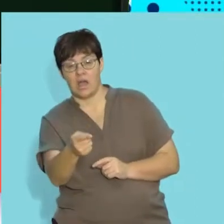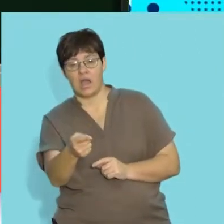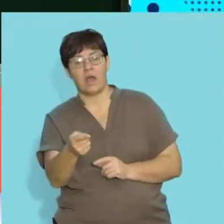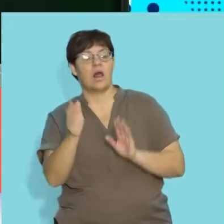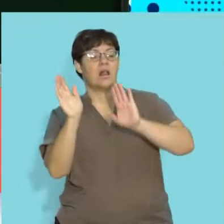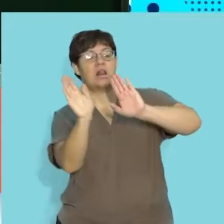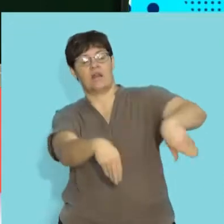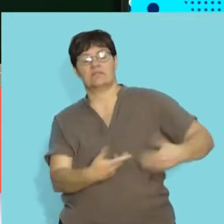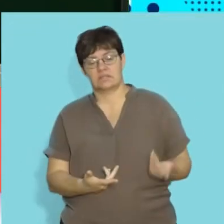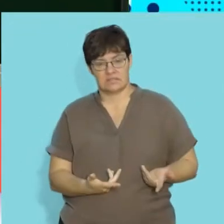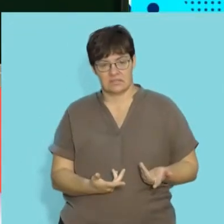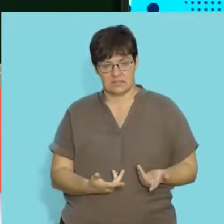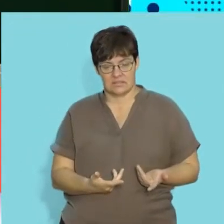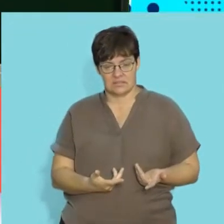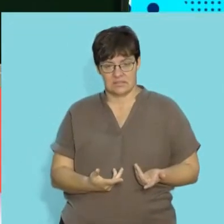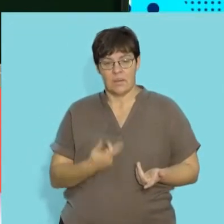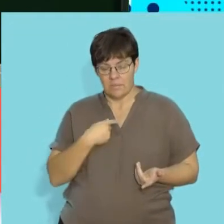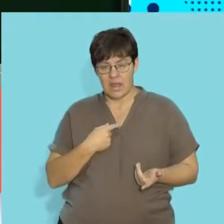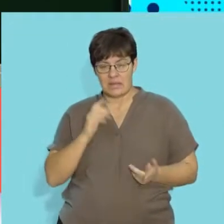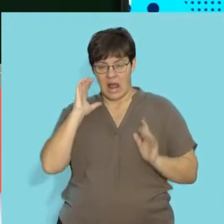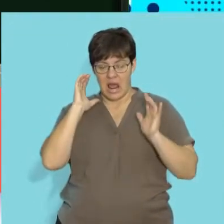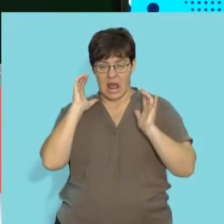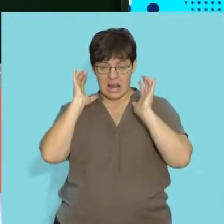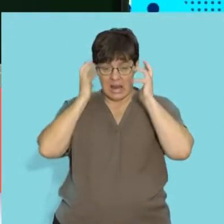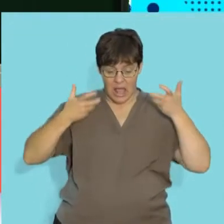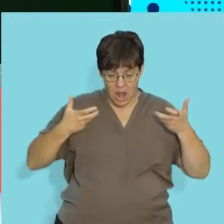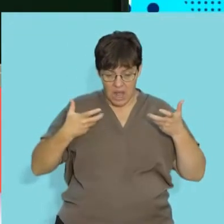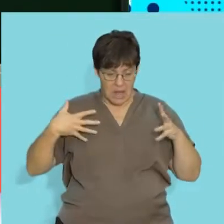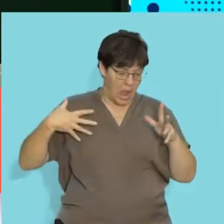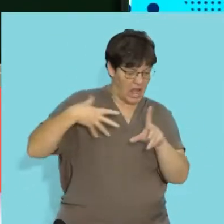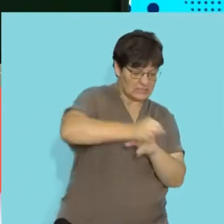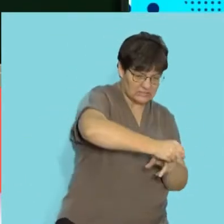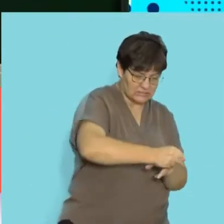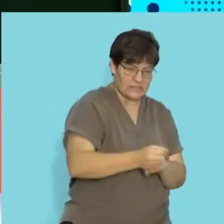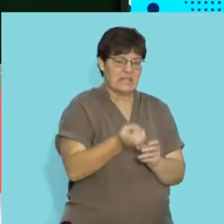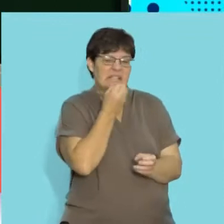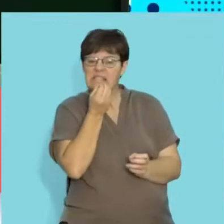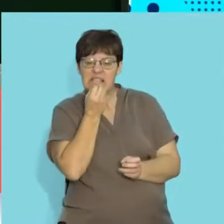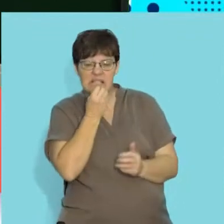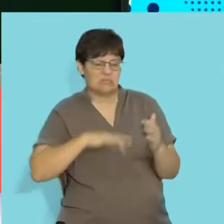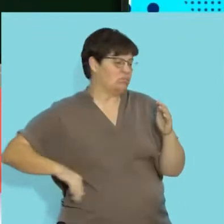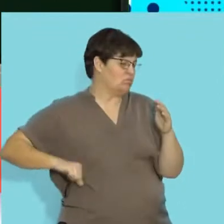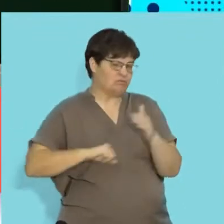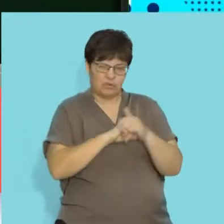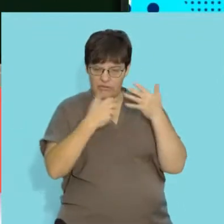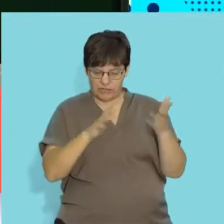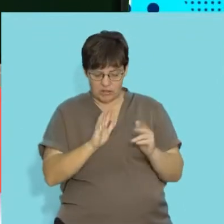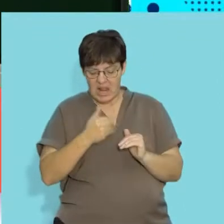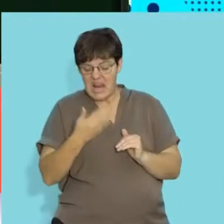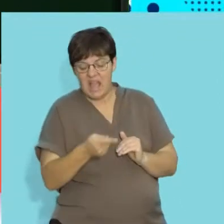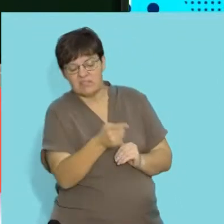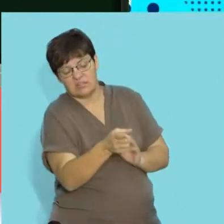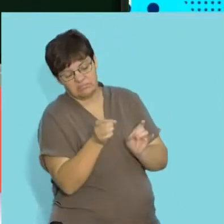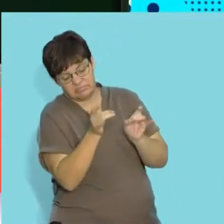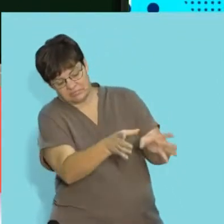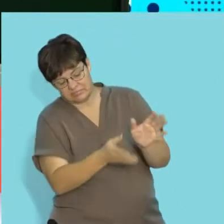that have been left behind. So, you find that predators kill their prey and they will consume as much as they can. But